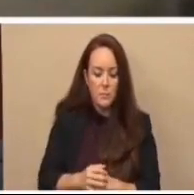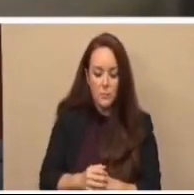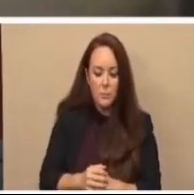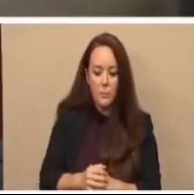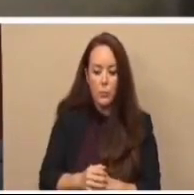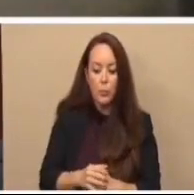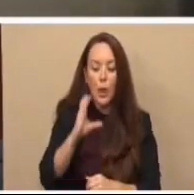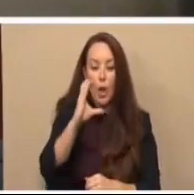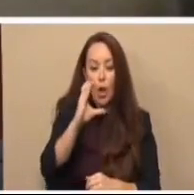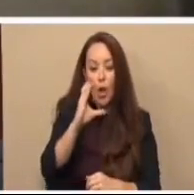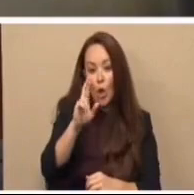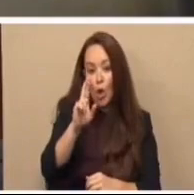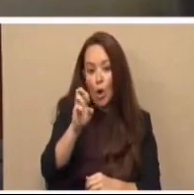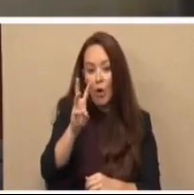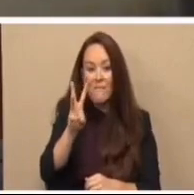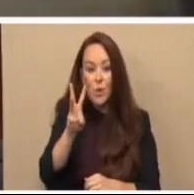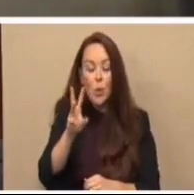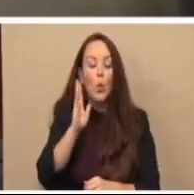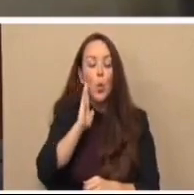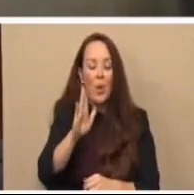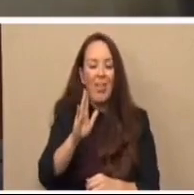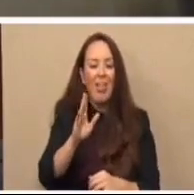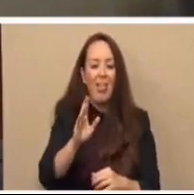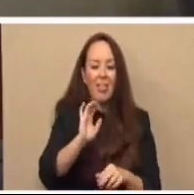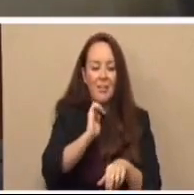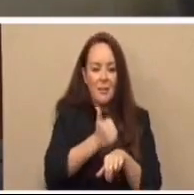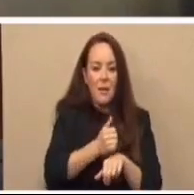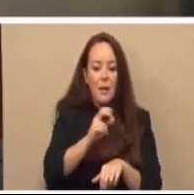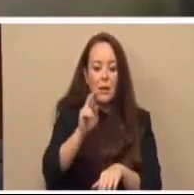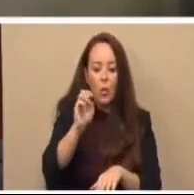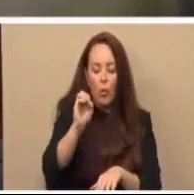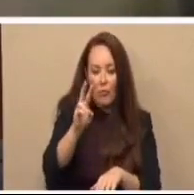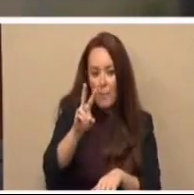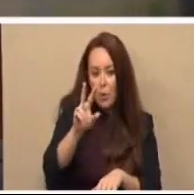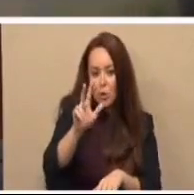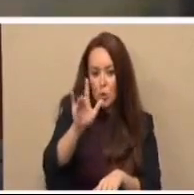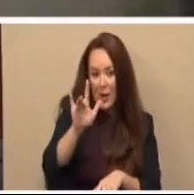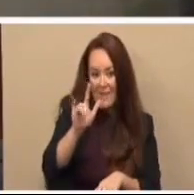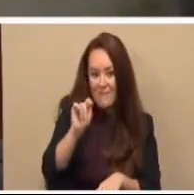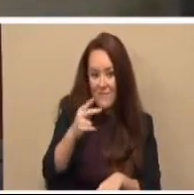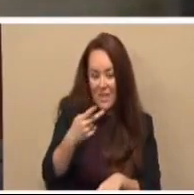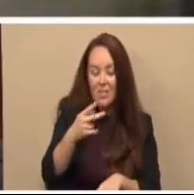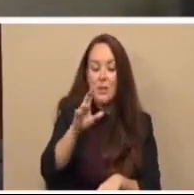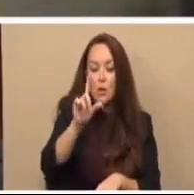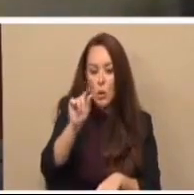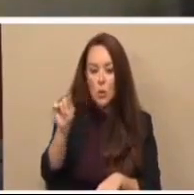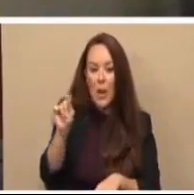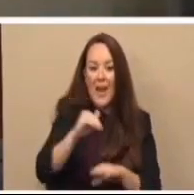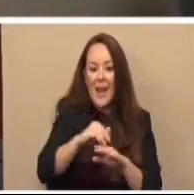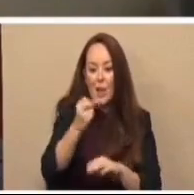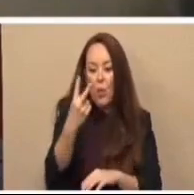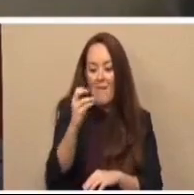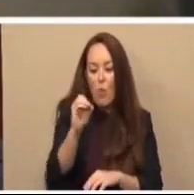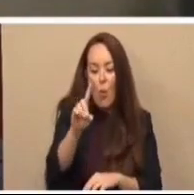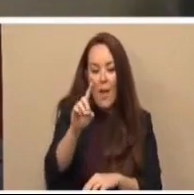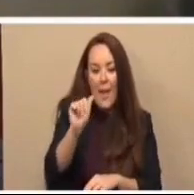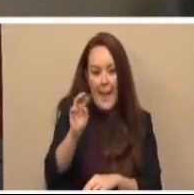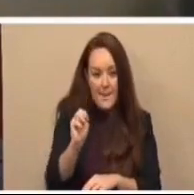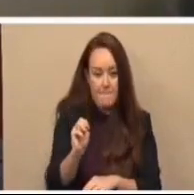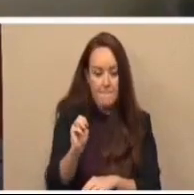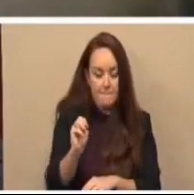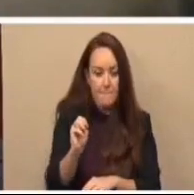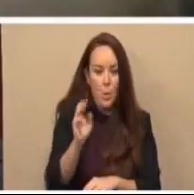The curfew will go in effect Wednesday, November the 25th, 2020, at 12.01 a.m.